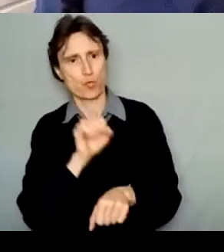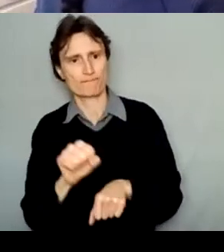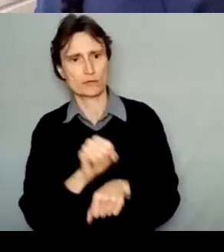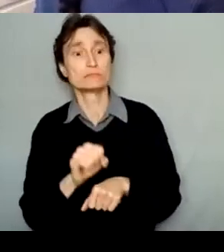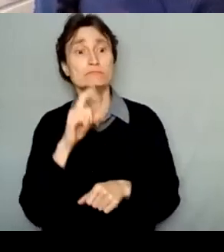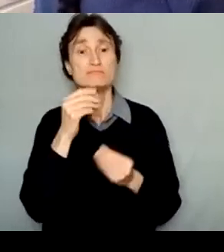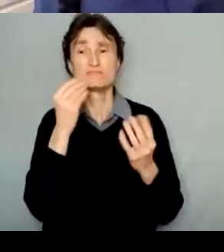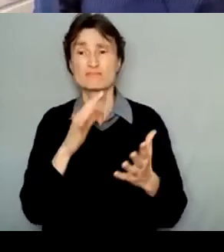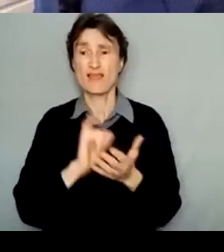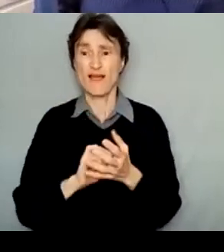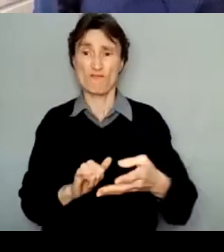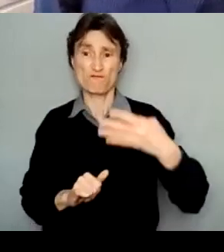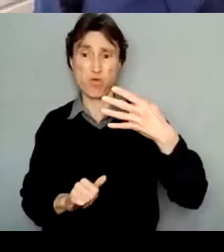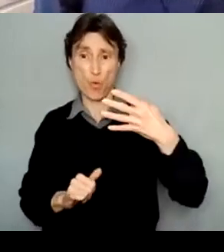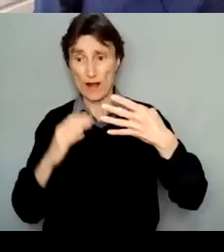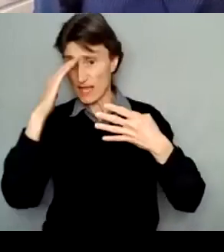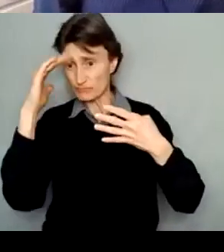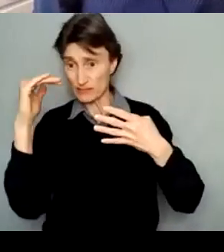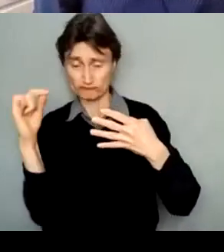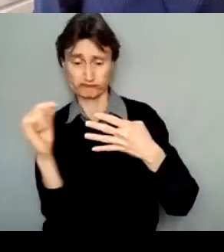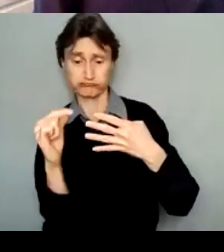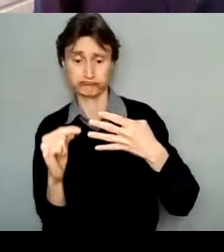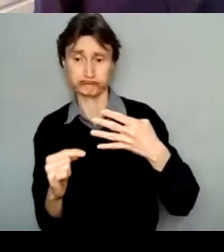in your mind throughout the process of writing.